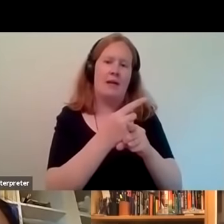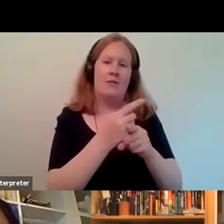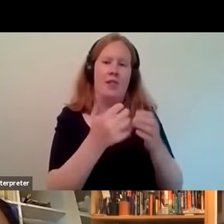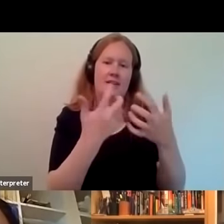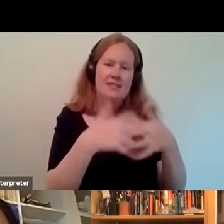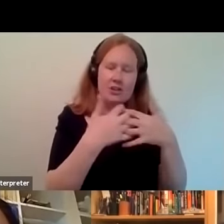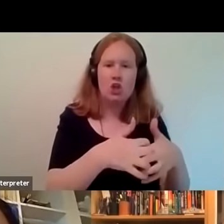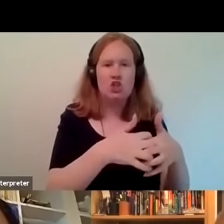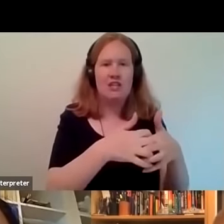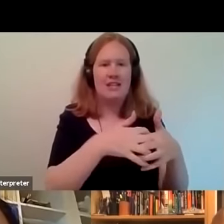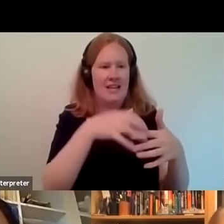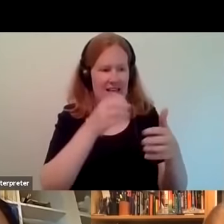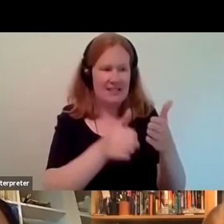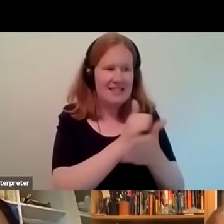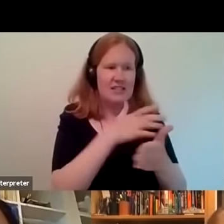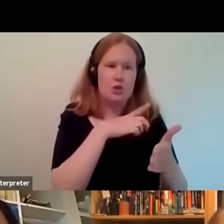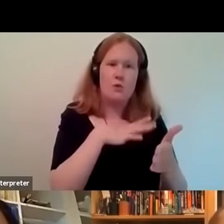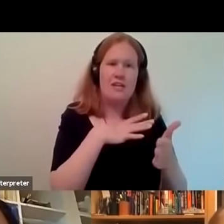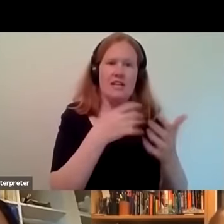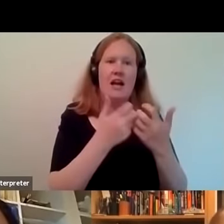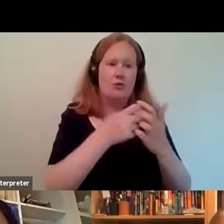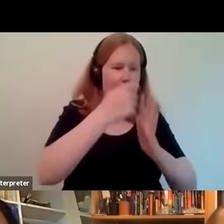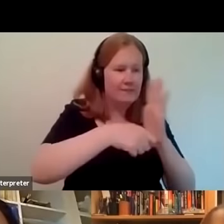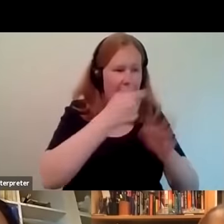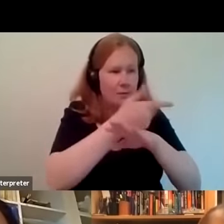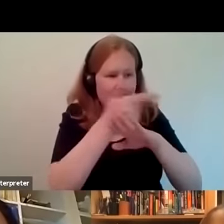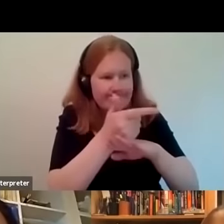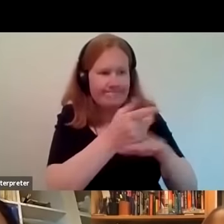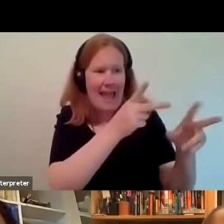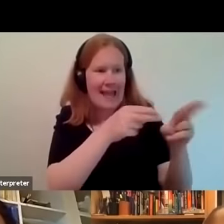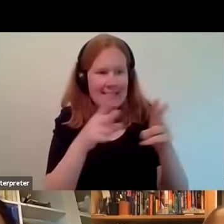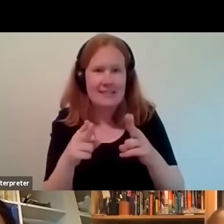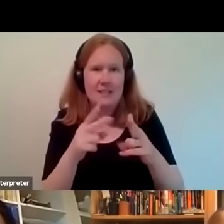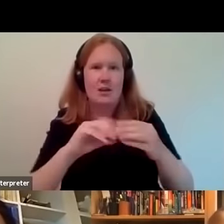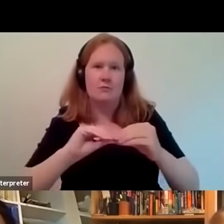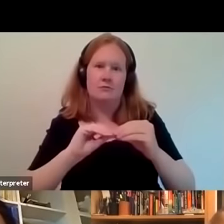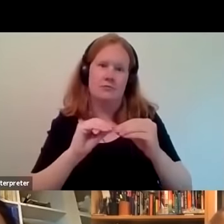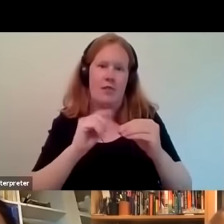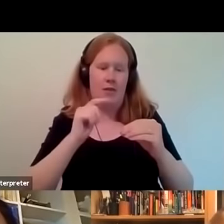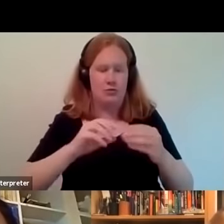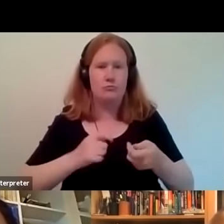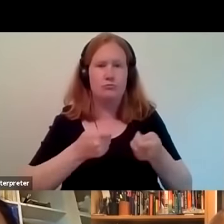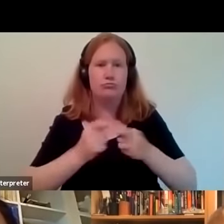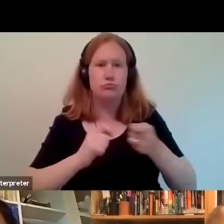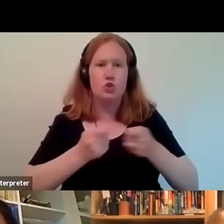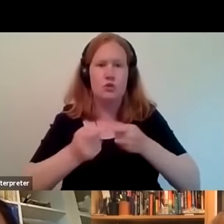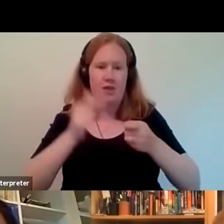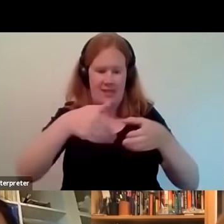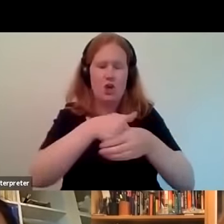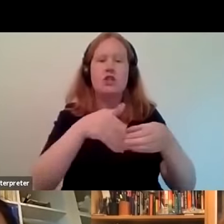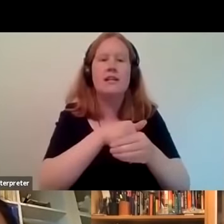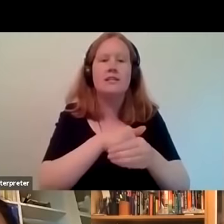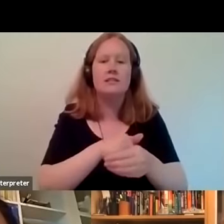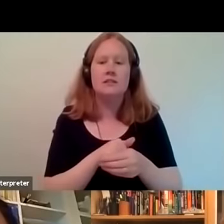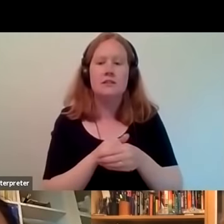research film edit and produce this type of content and it's that is equally